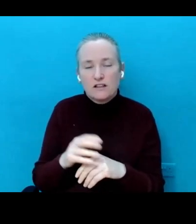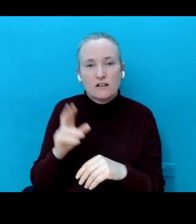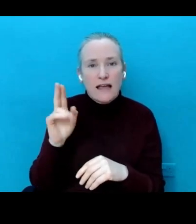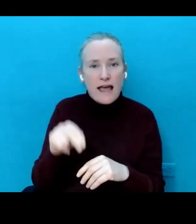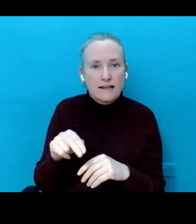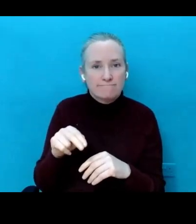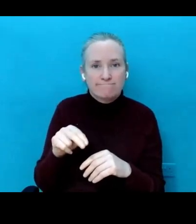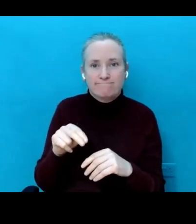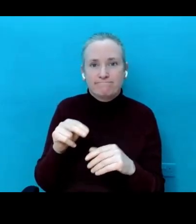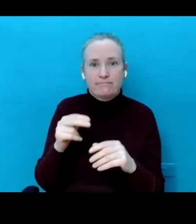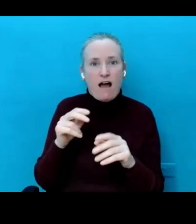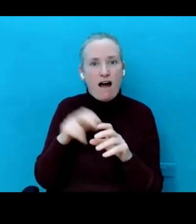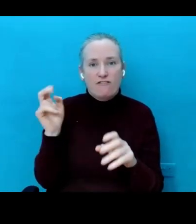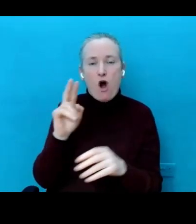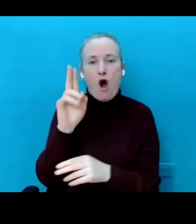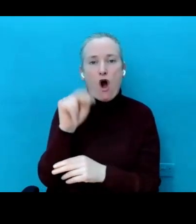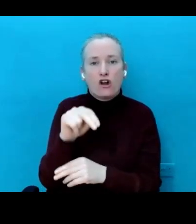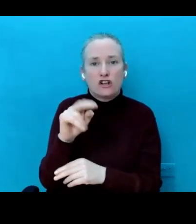unsubscribe at any time.